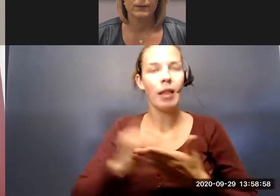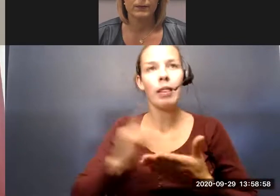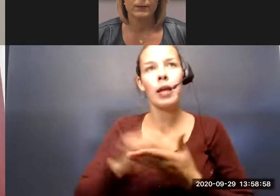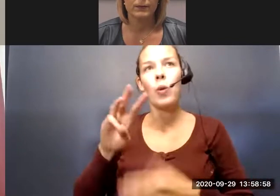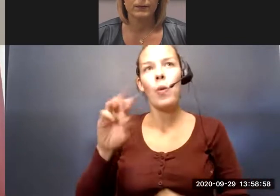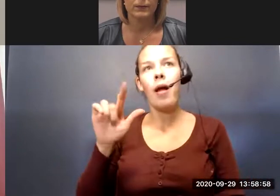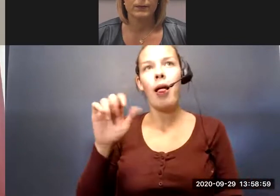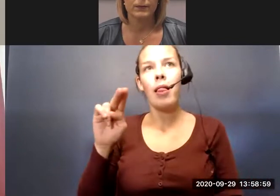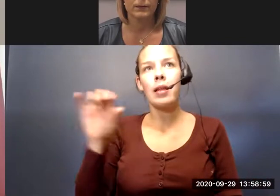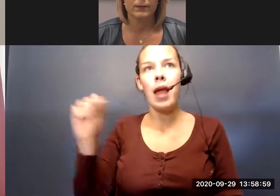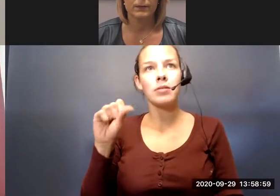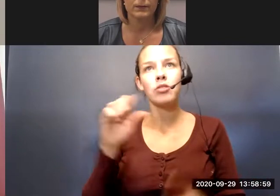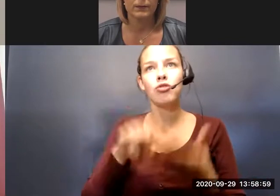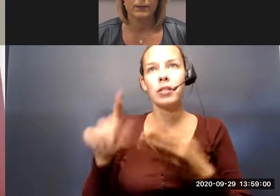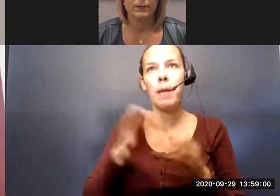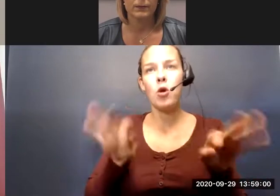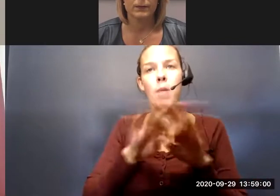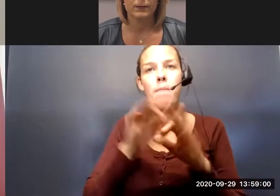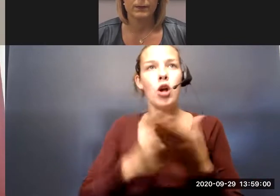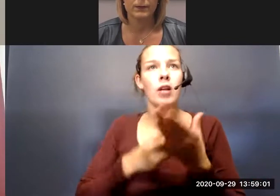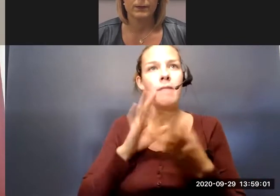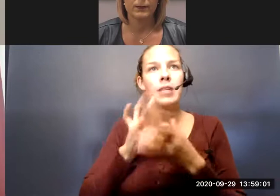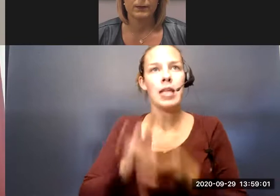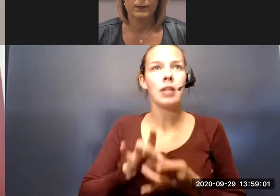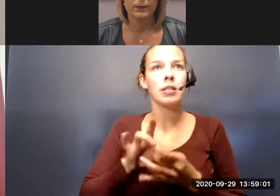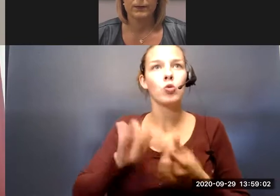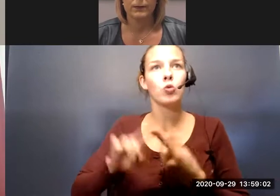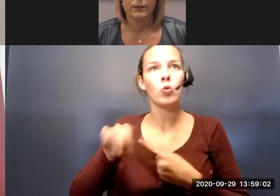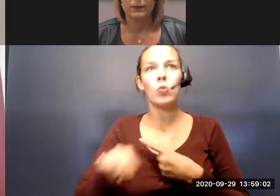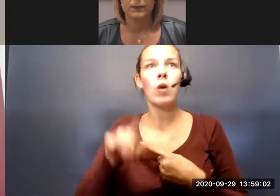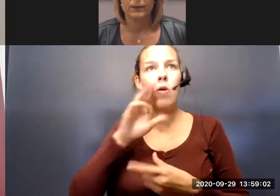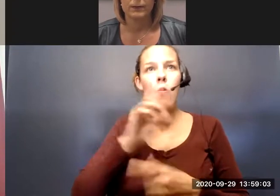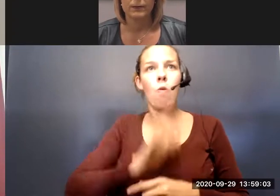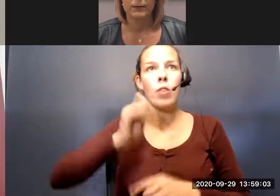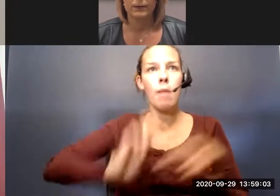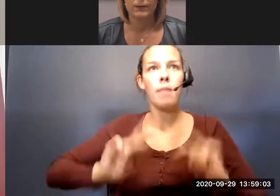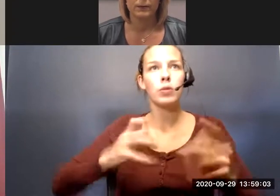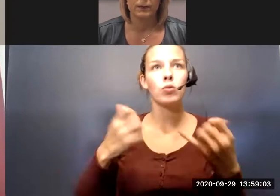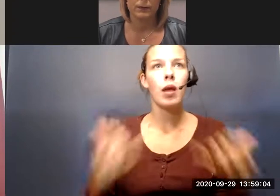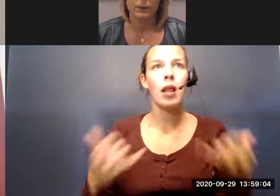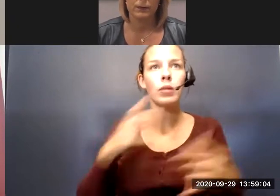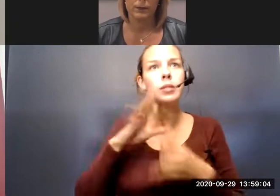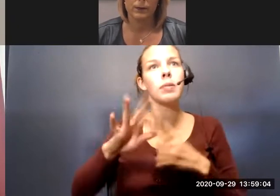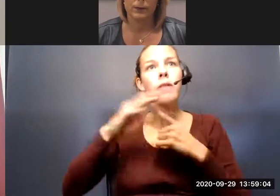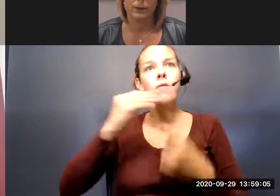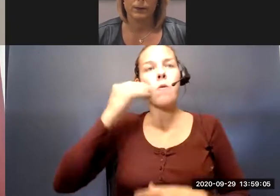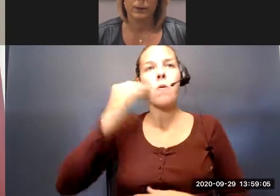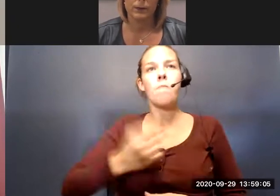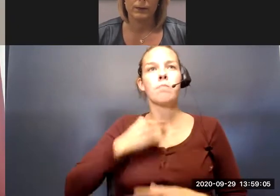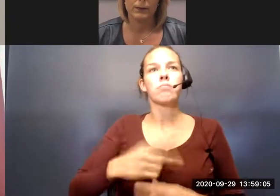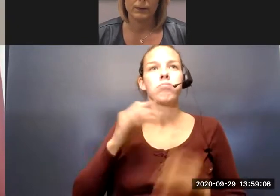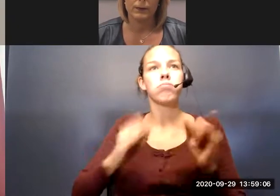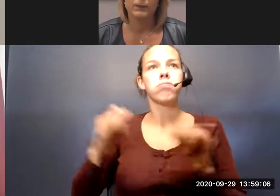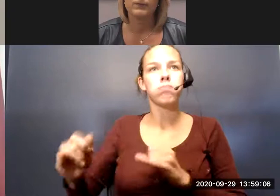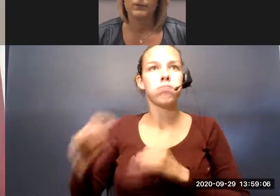a vitally important part of remaining connected to our older population right now, especially for homebound individuals who really haven't been